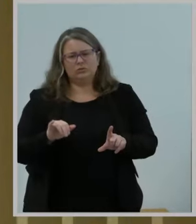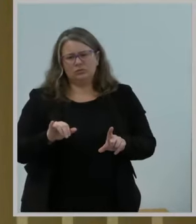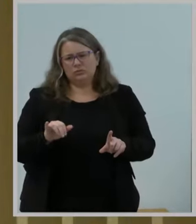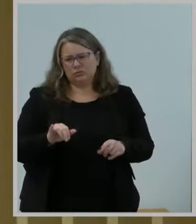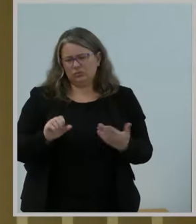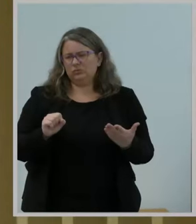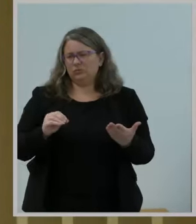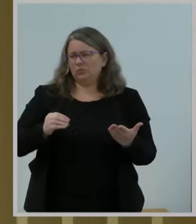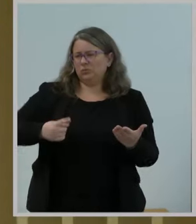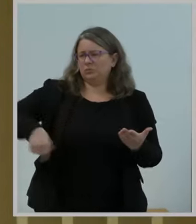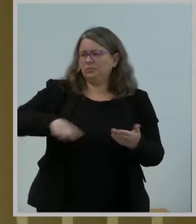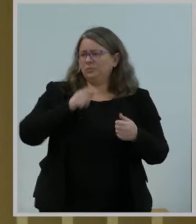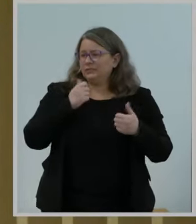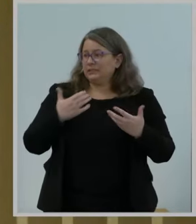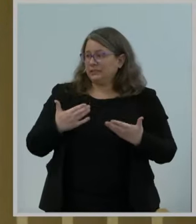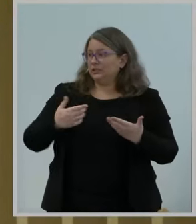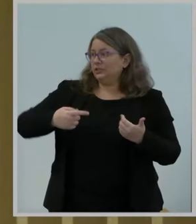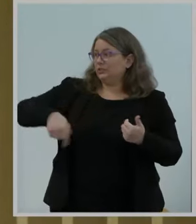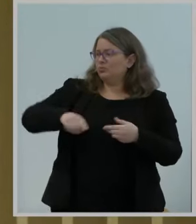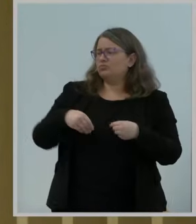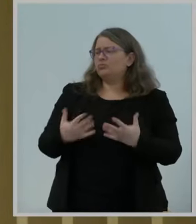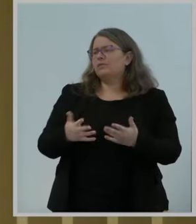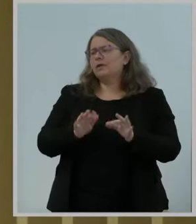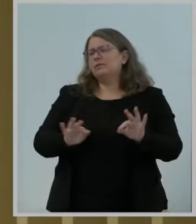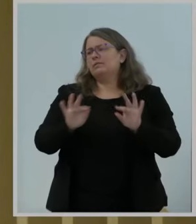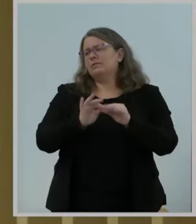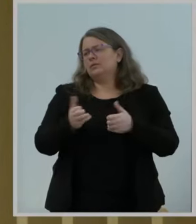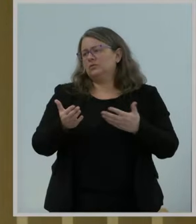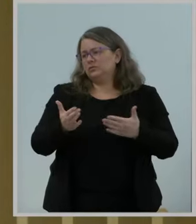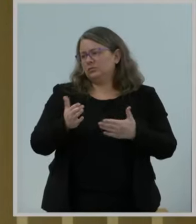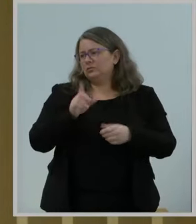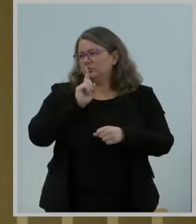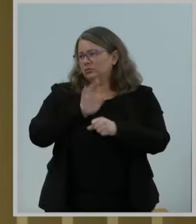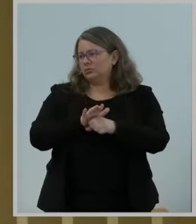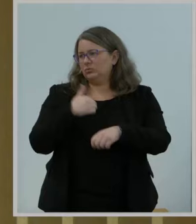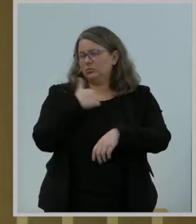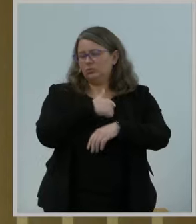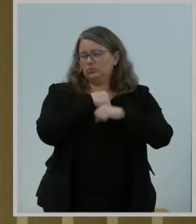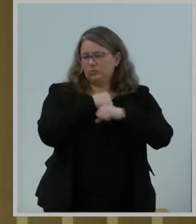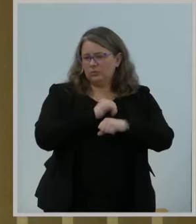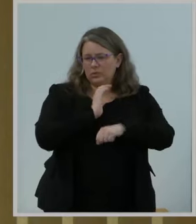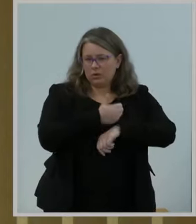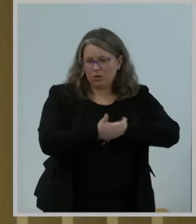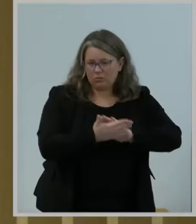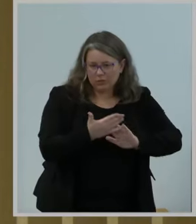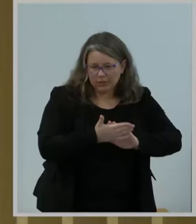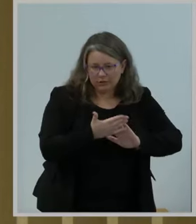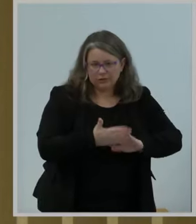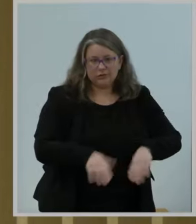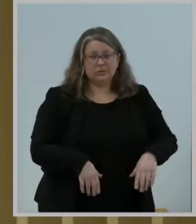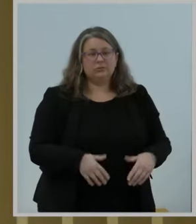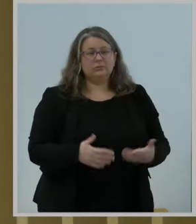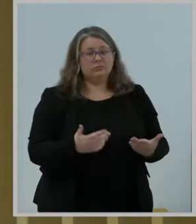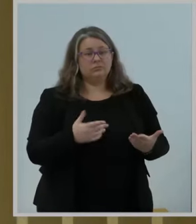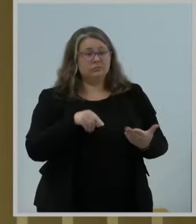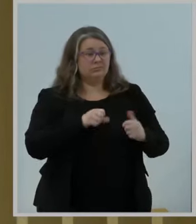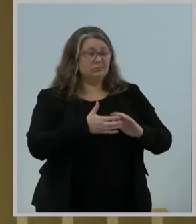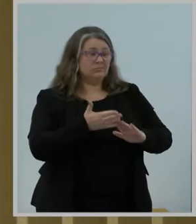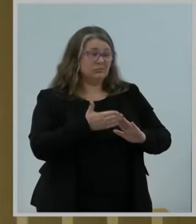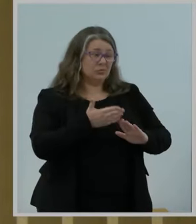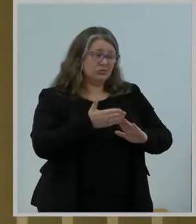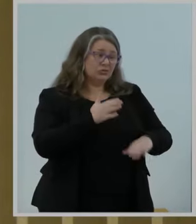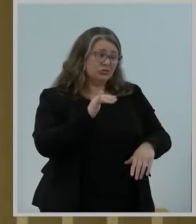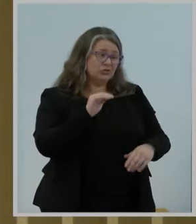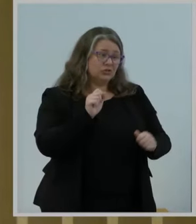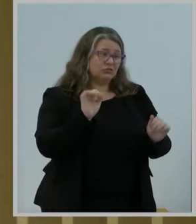in this band provide vital services, making sure we protect their operations is critical, and that's why we've